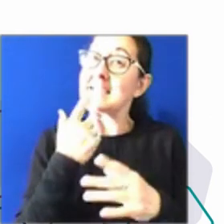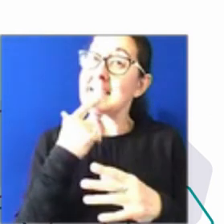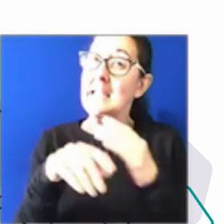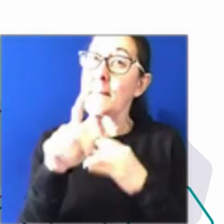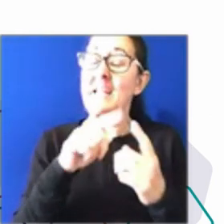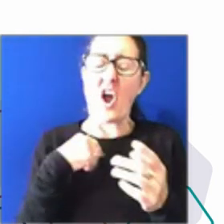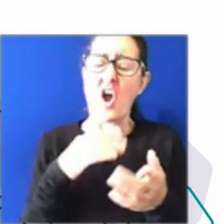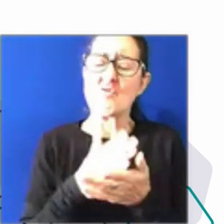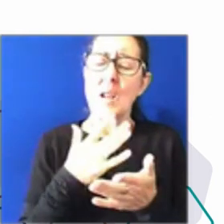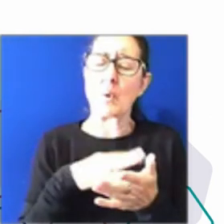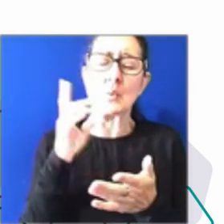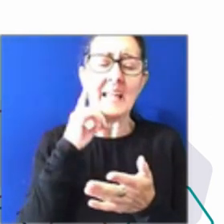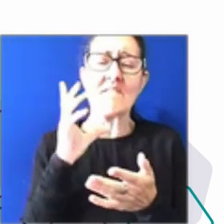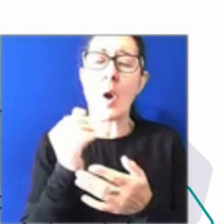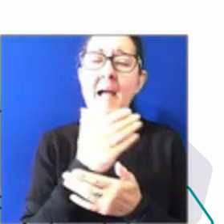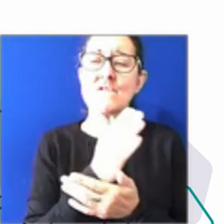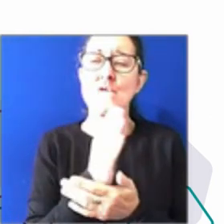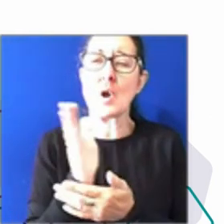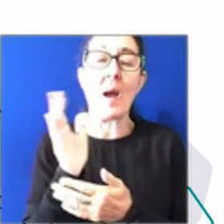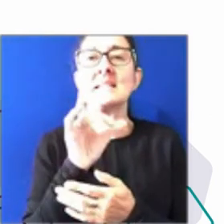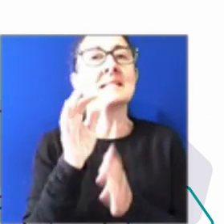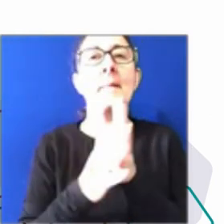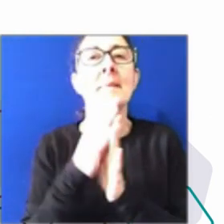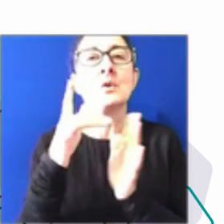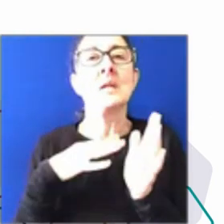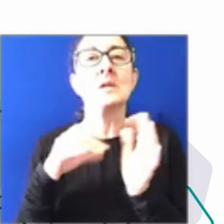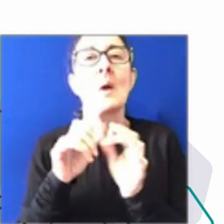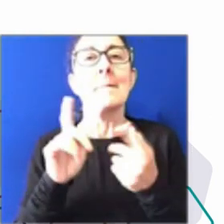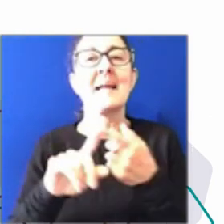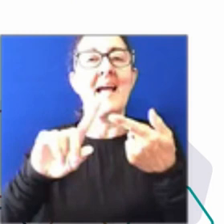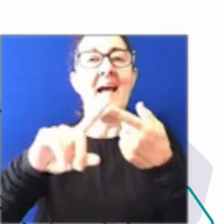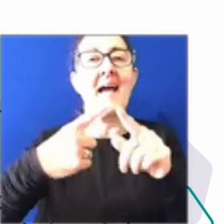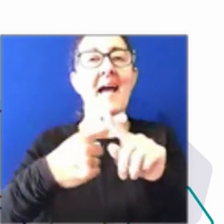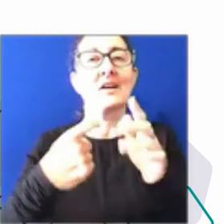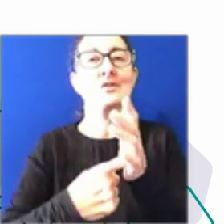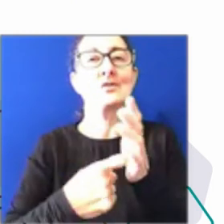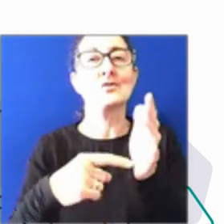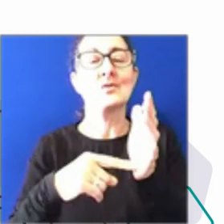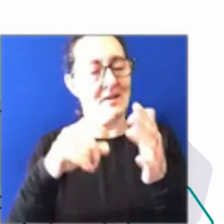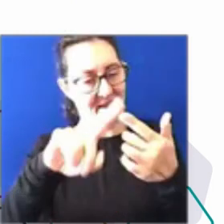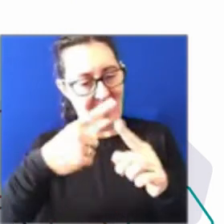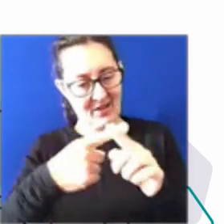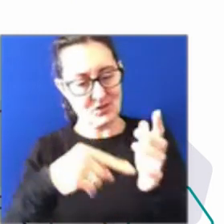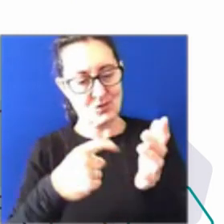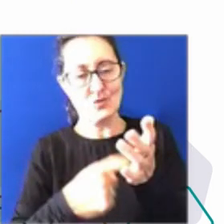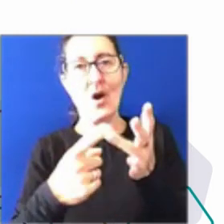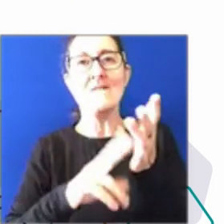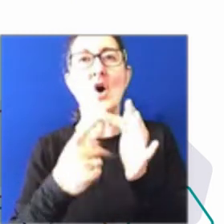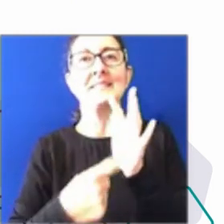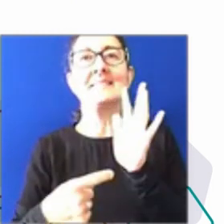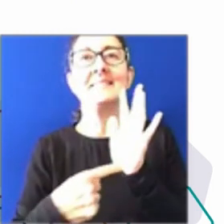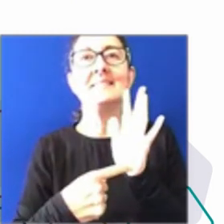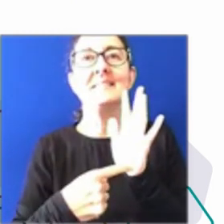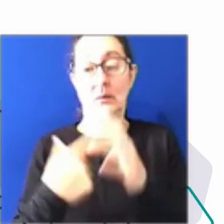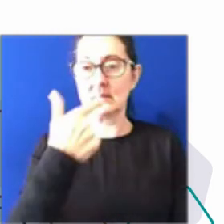But that doesn't mean you need to be an extrovert and feel comfortable talking, you know, on camera in a screen. There's the